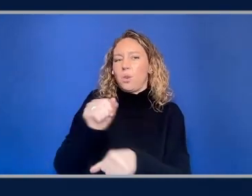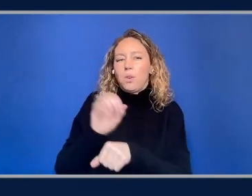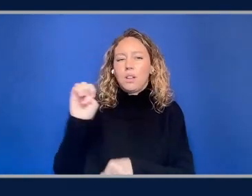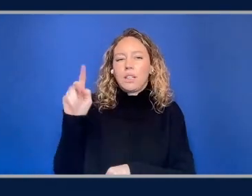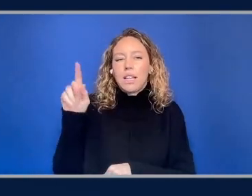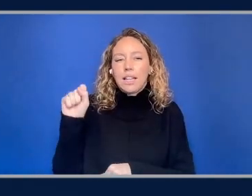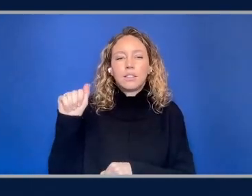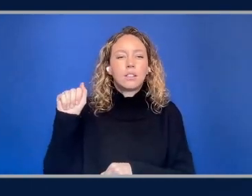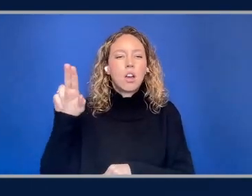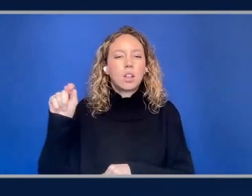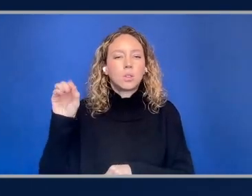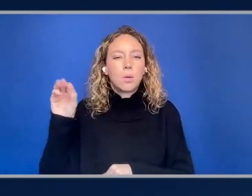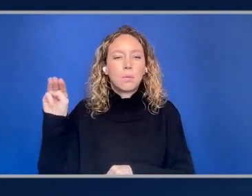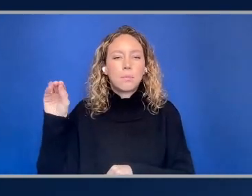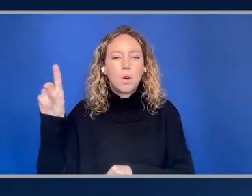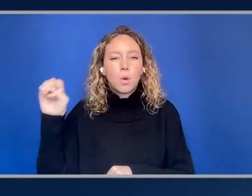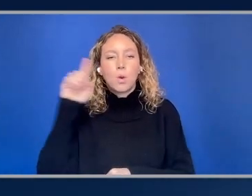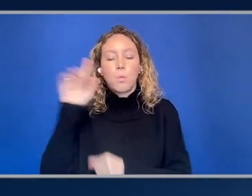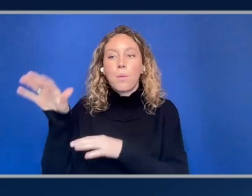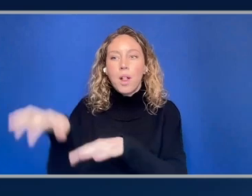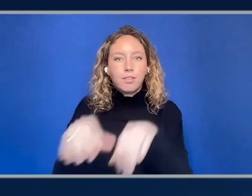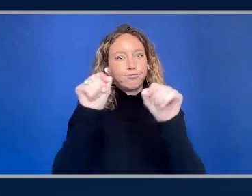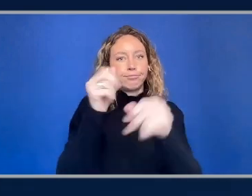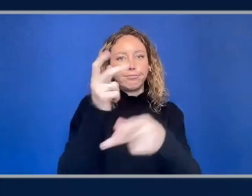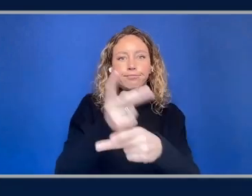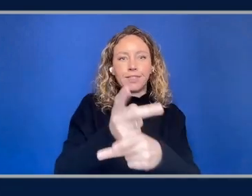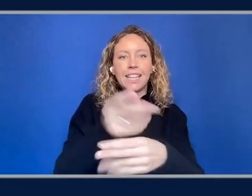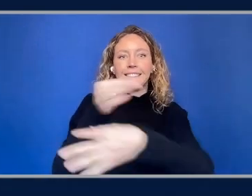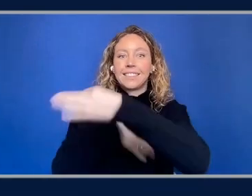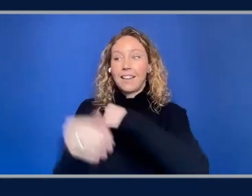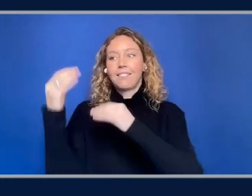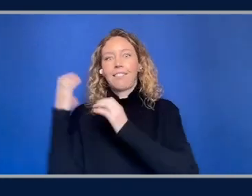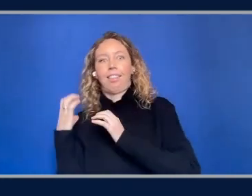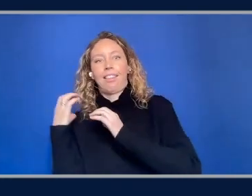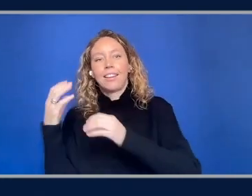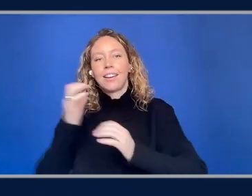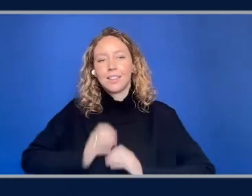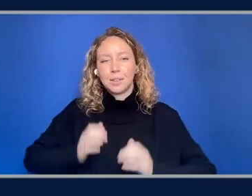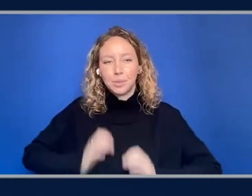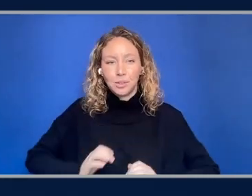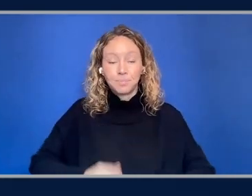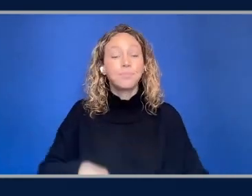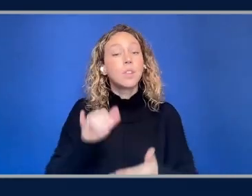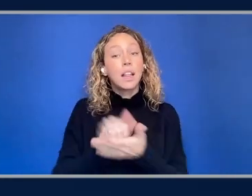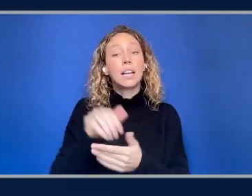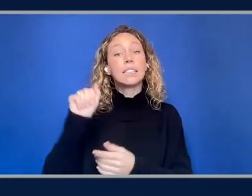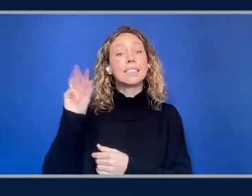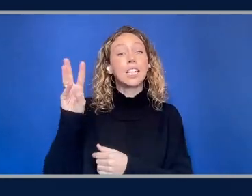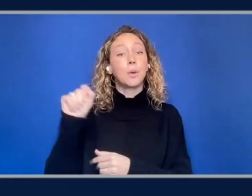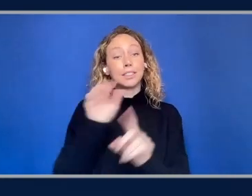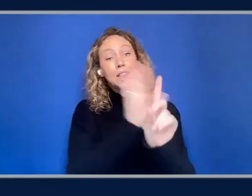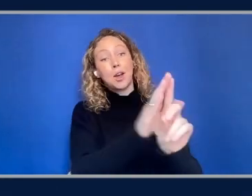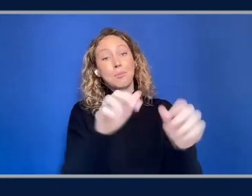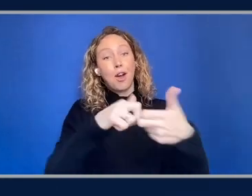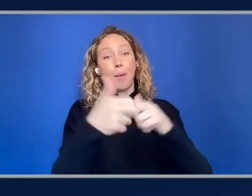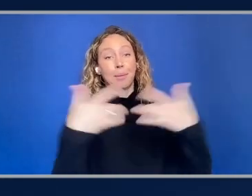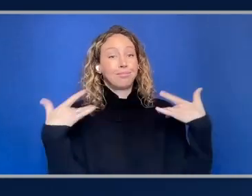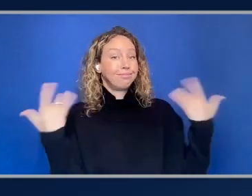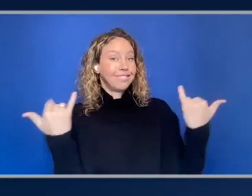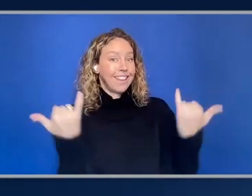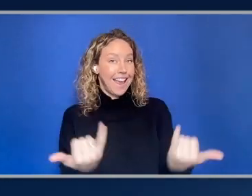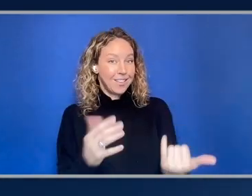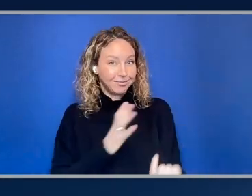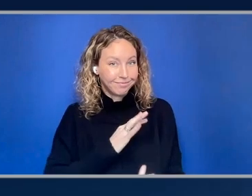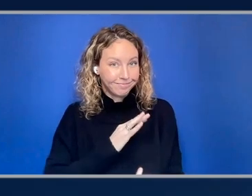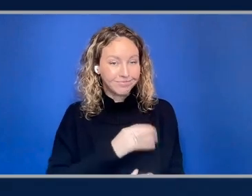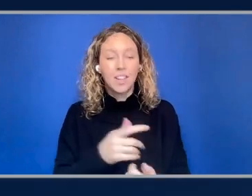mode will be taking off of our customers' plates and, you know, making something that is AWS's problem. I think it's something that we do particularly well and